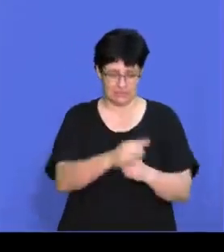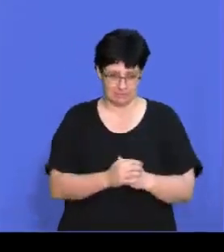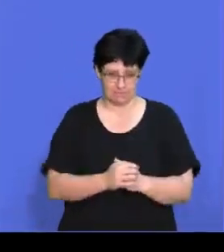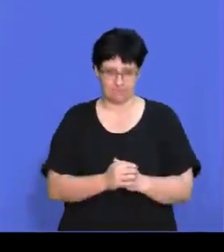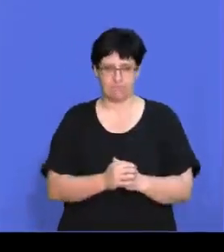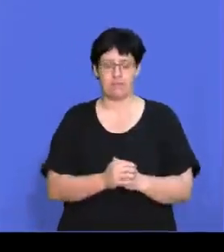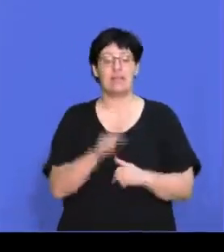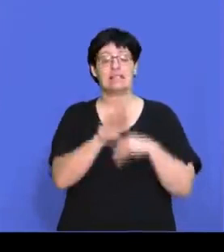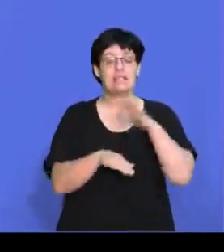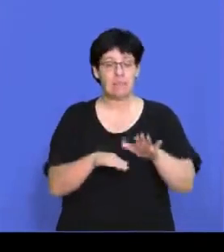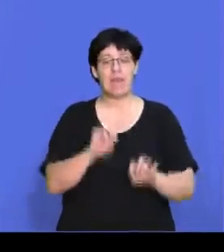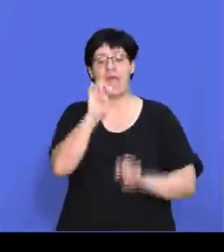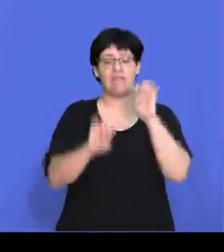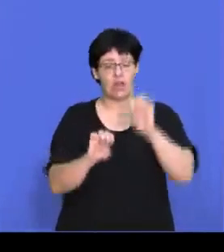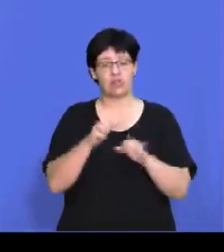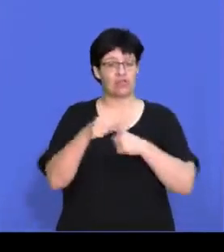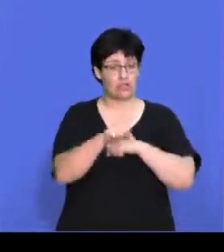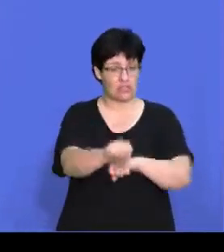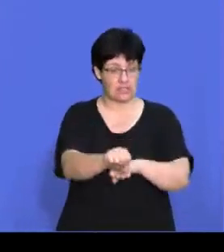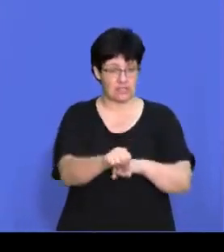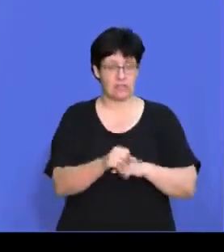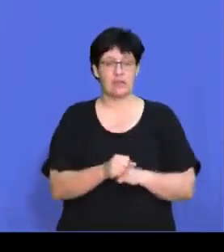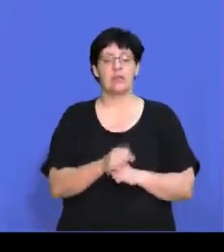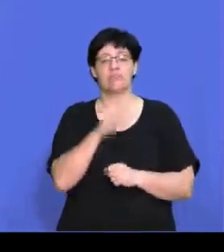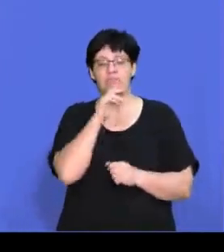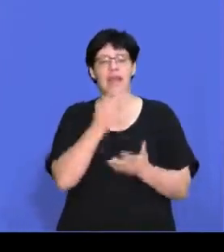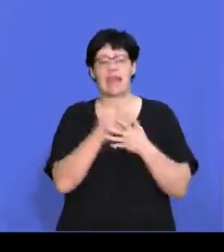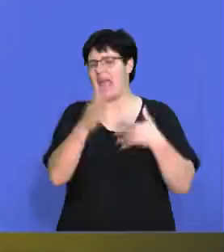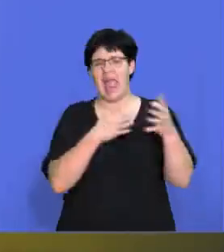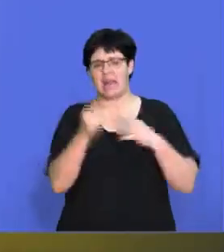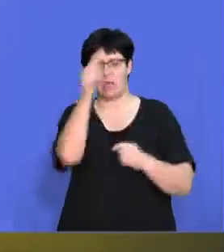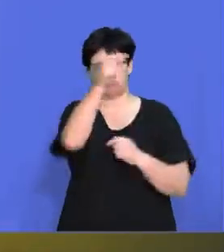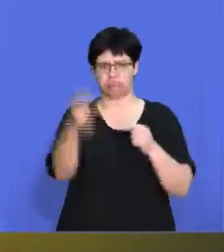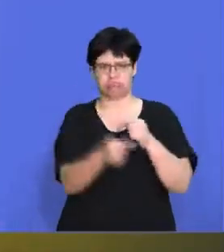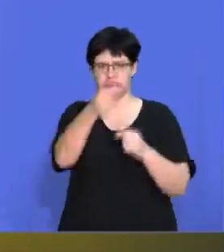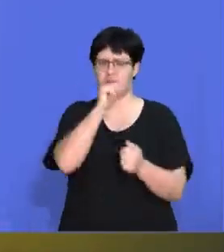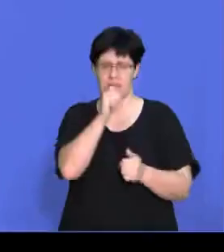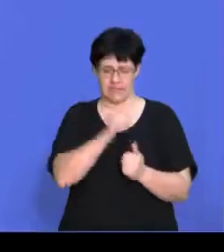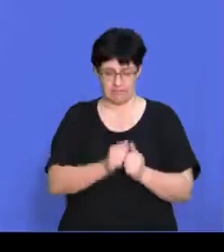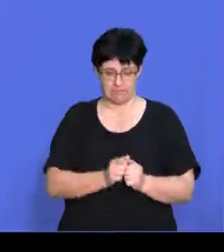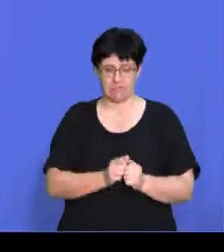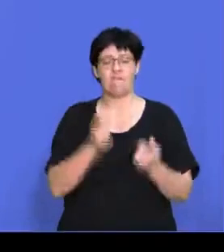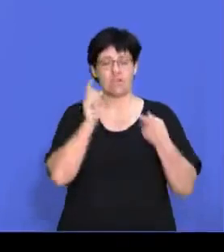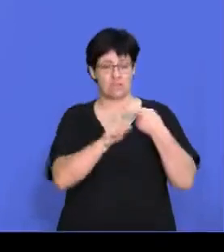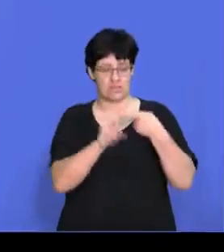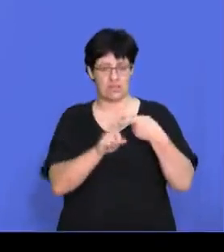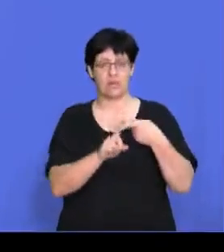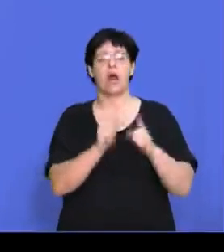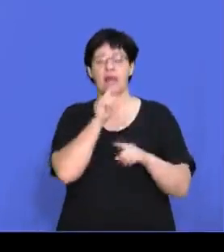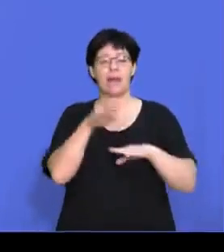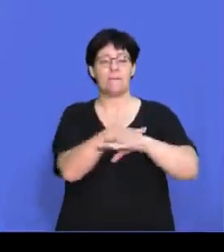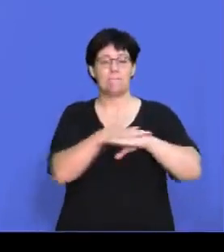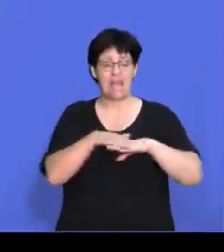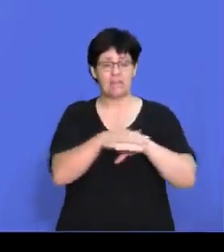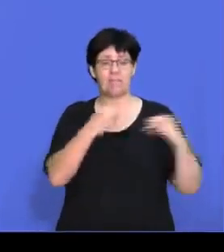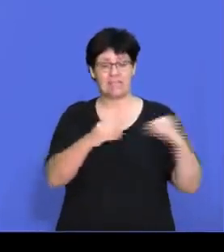steps in evaluating strategies, and these steps can be in any order. All right, so but firstly, we examine the